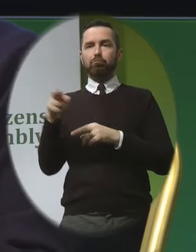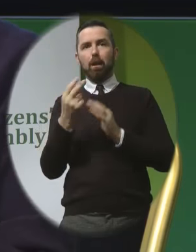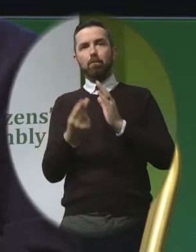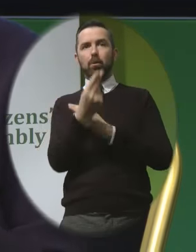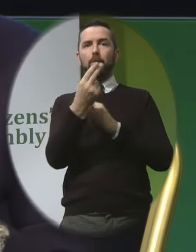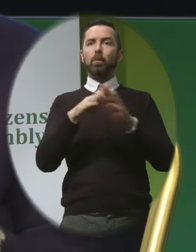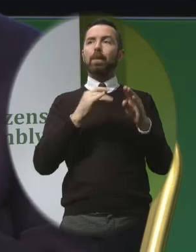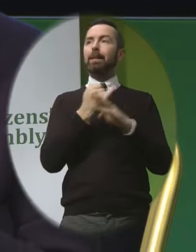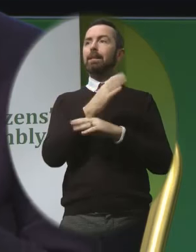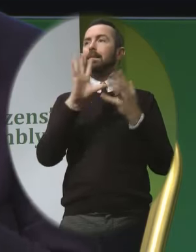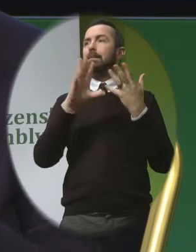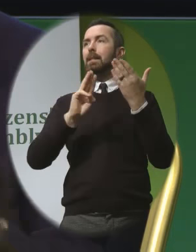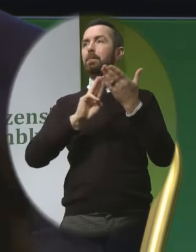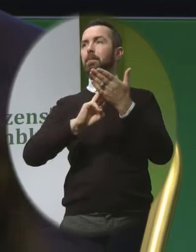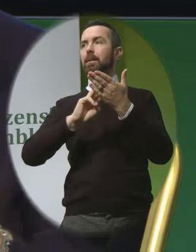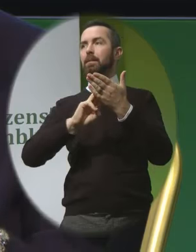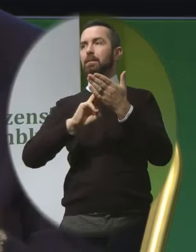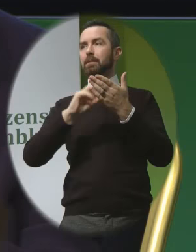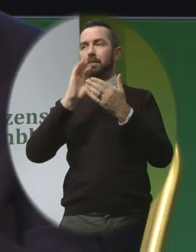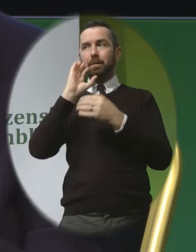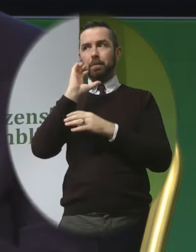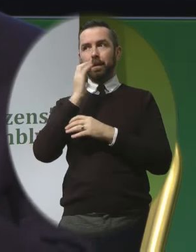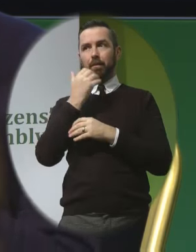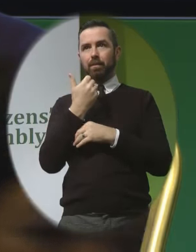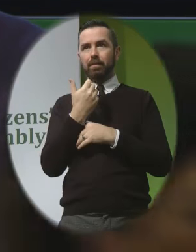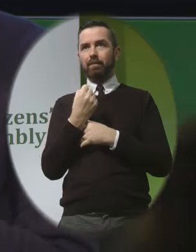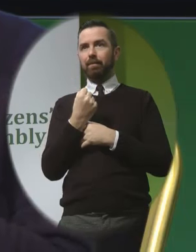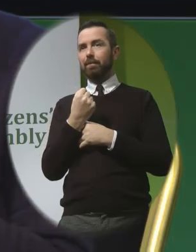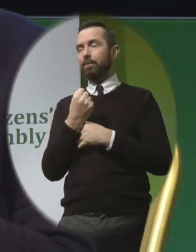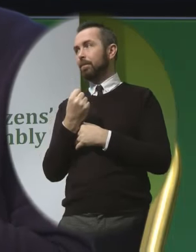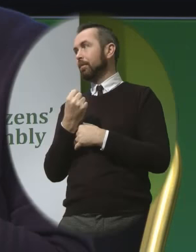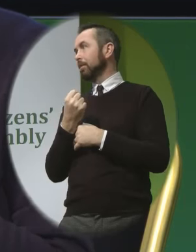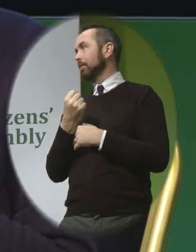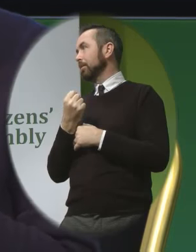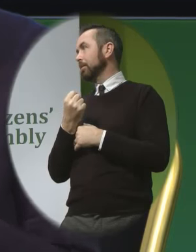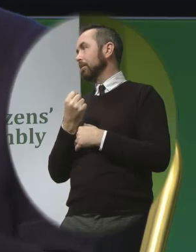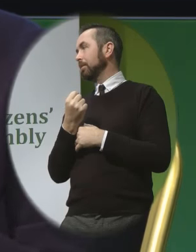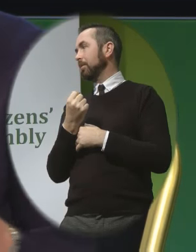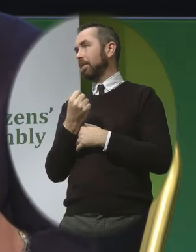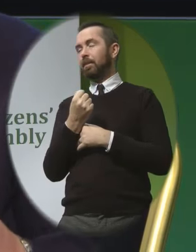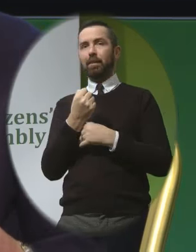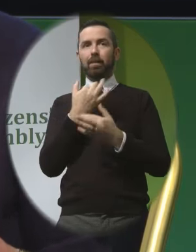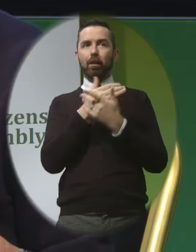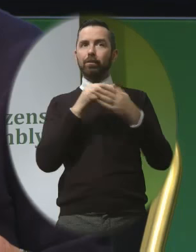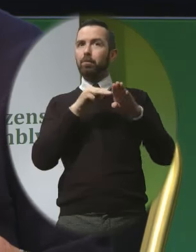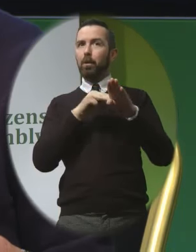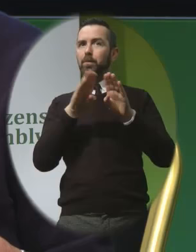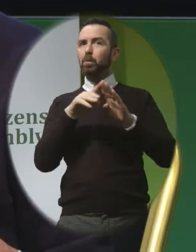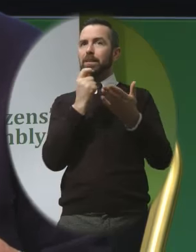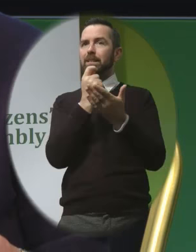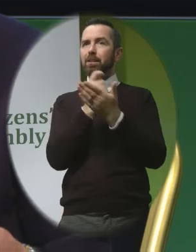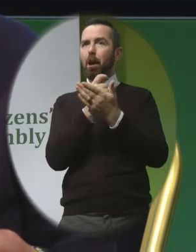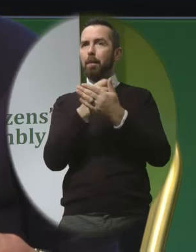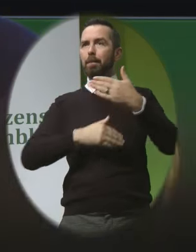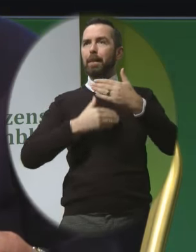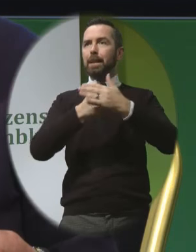ten minutes because we have terribly difficult time constraints thank